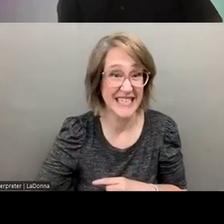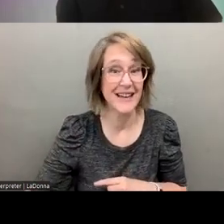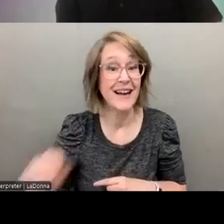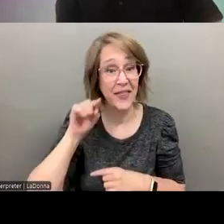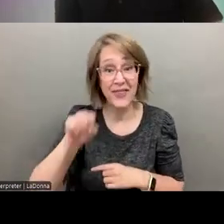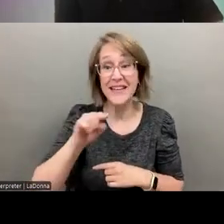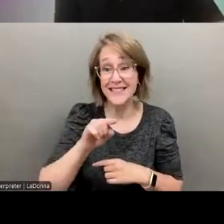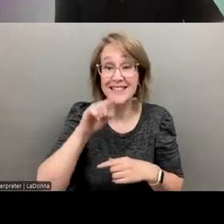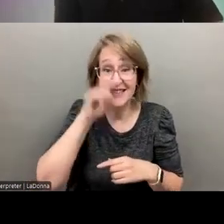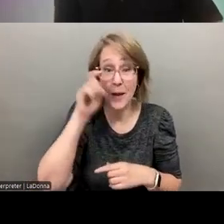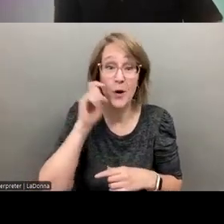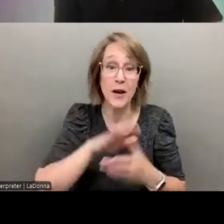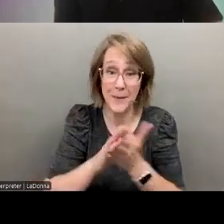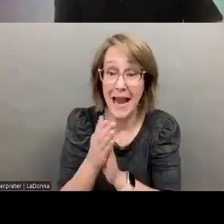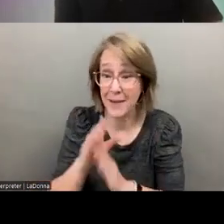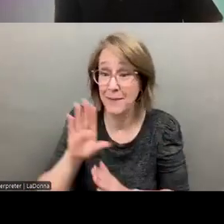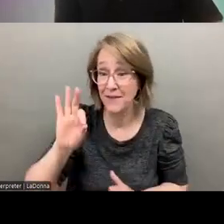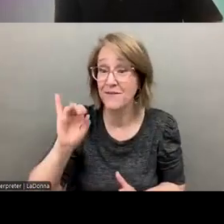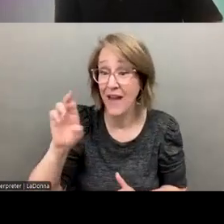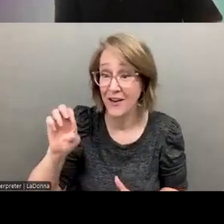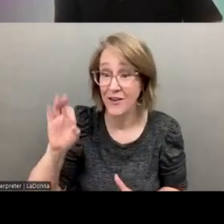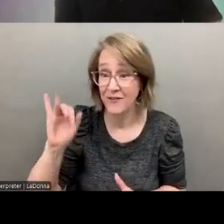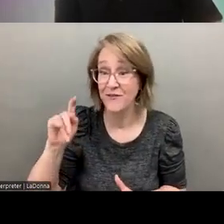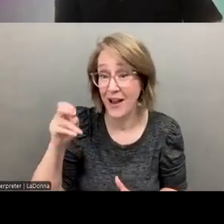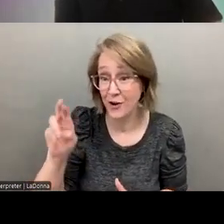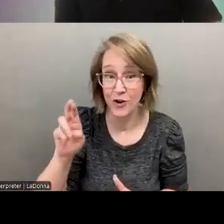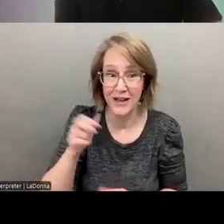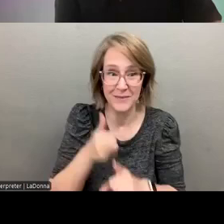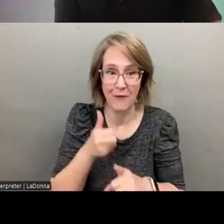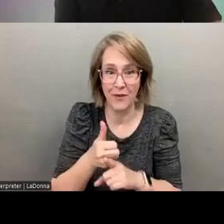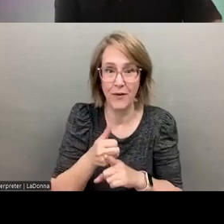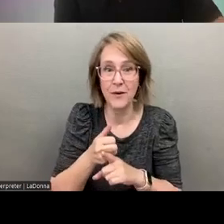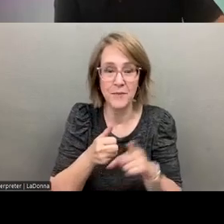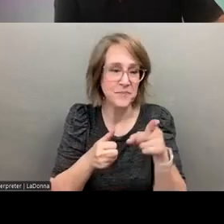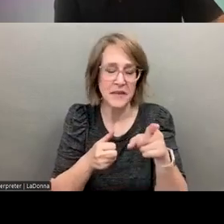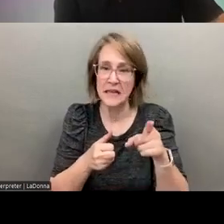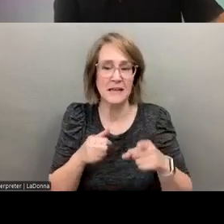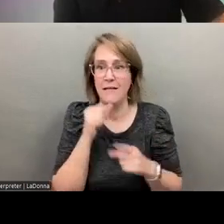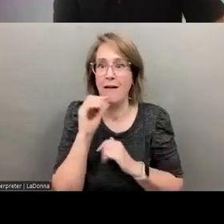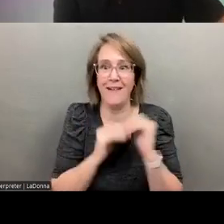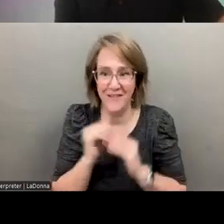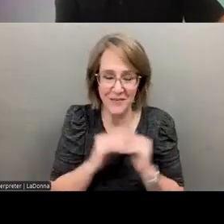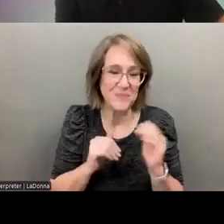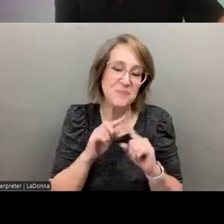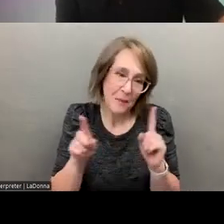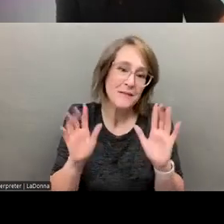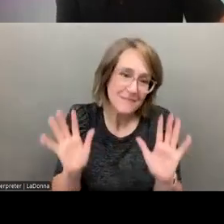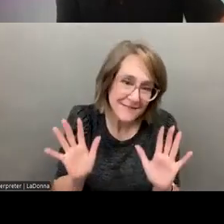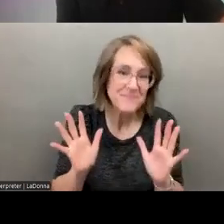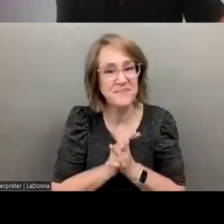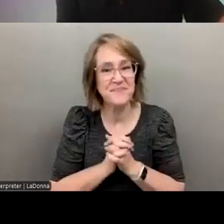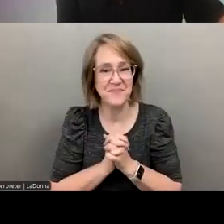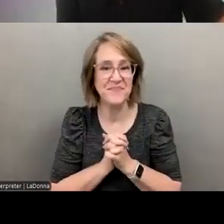firefighter. So you can imagine, um, that's not really very comfortable to get as a parent. So I, uh,